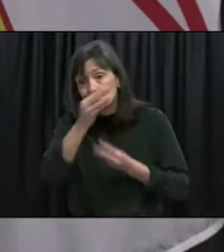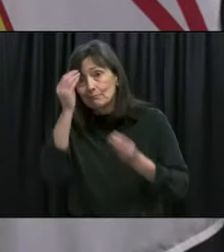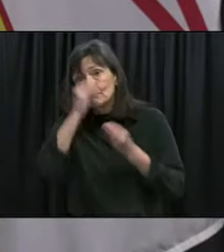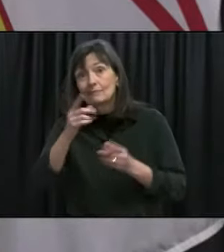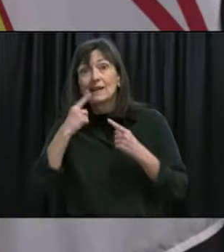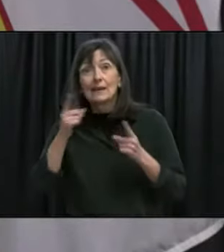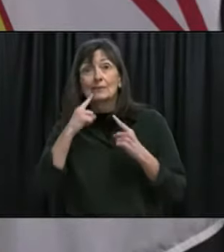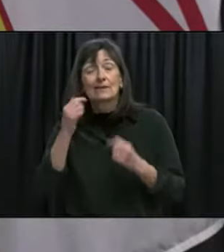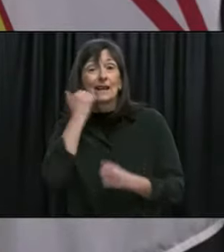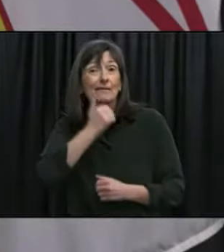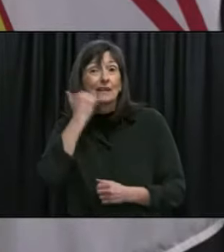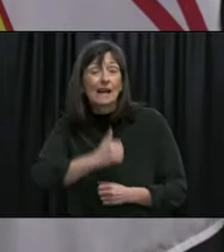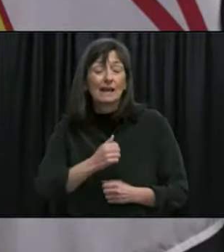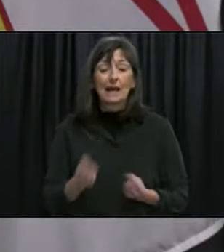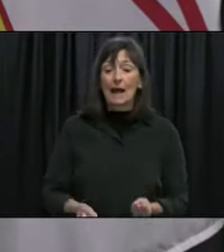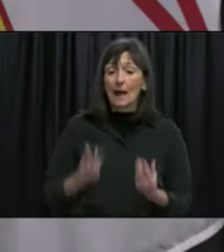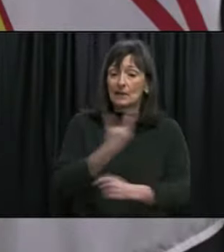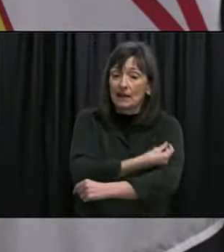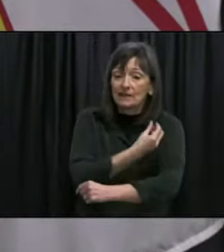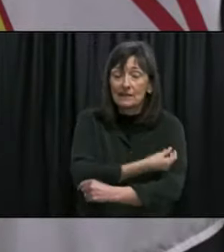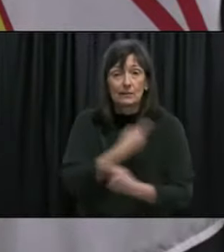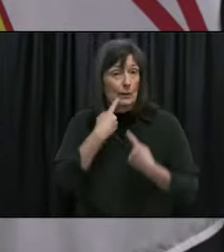the number of vaccines we report